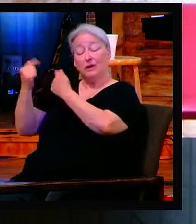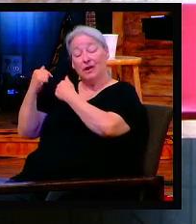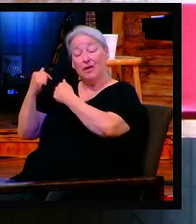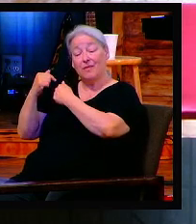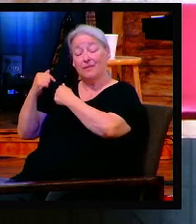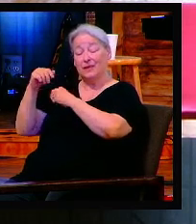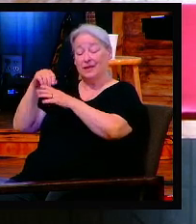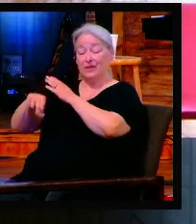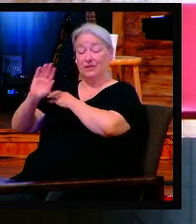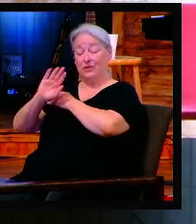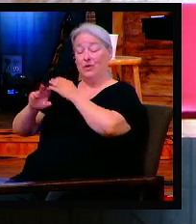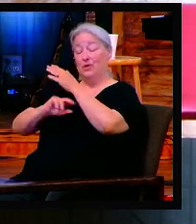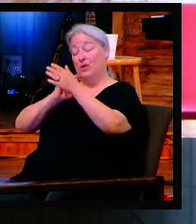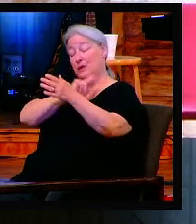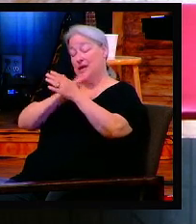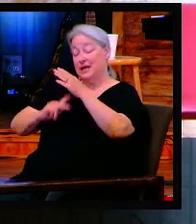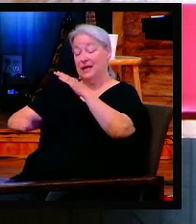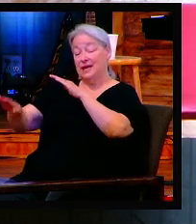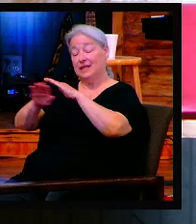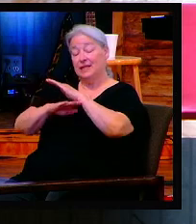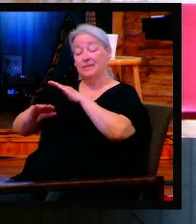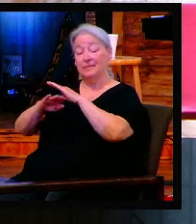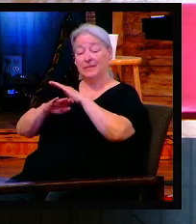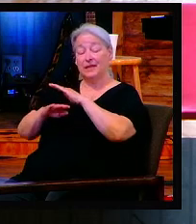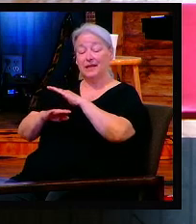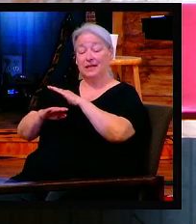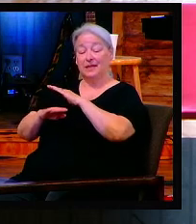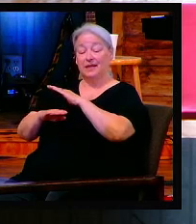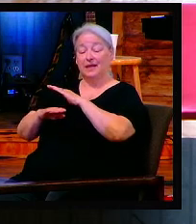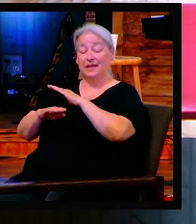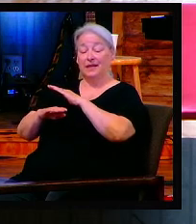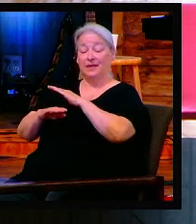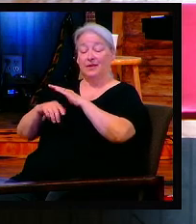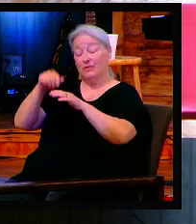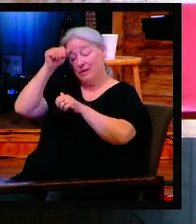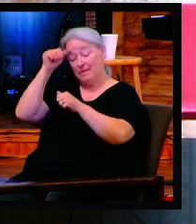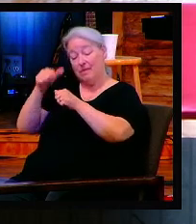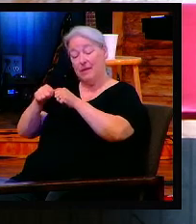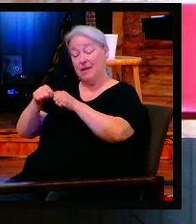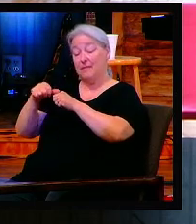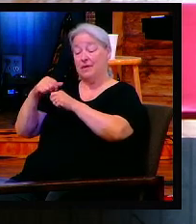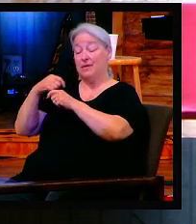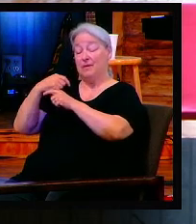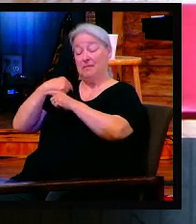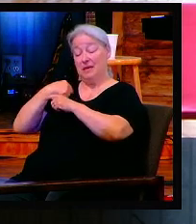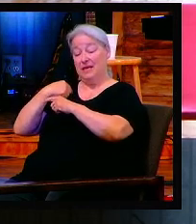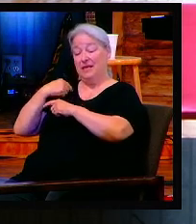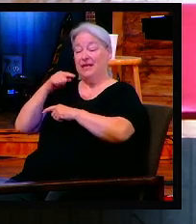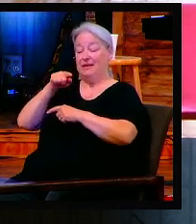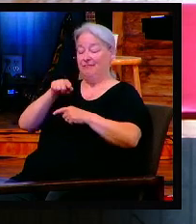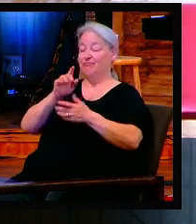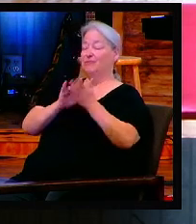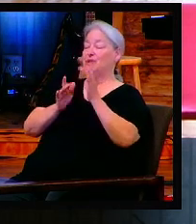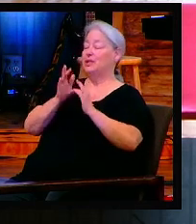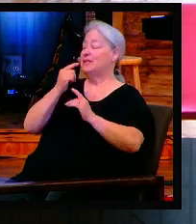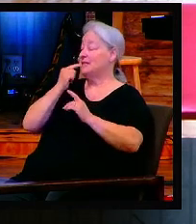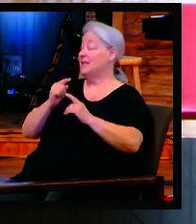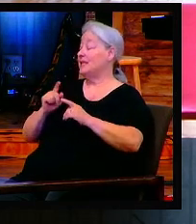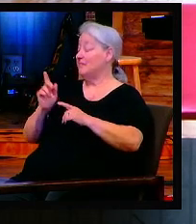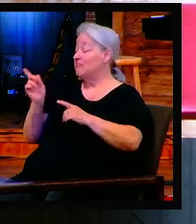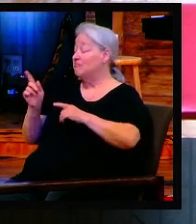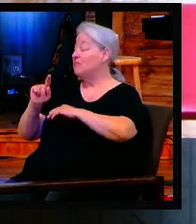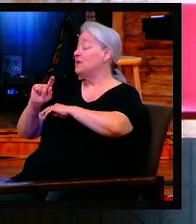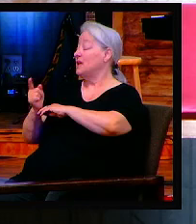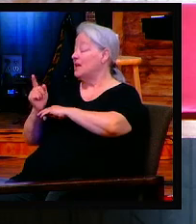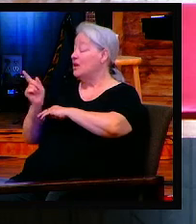there's so much to say, but do this in remembrance of me. pray that communion is never a religious act where we feel good